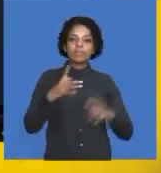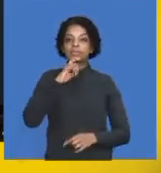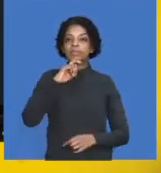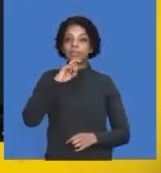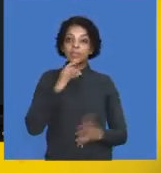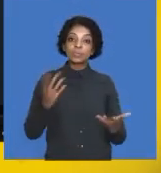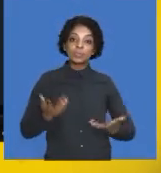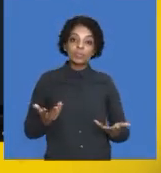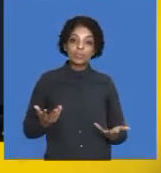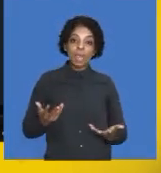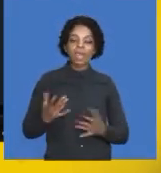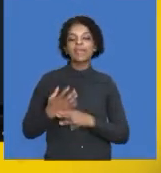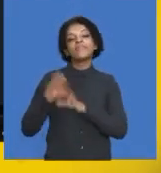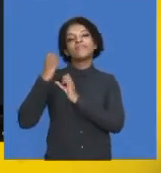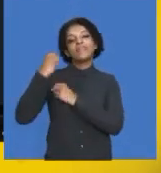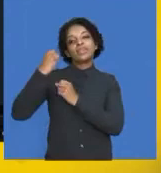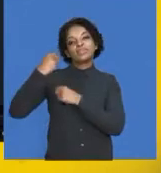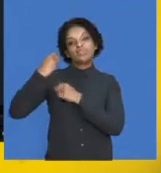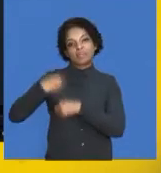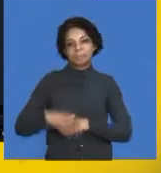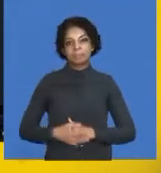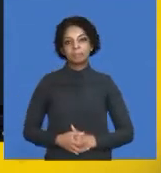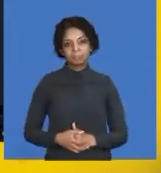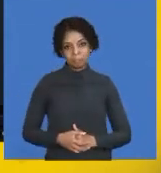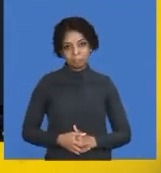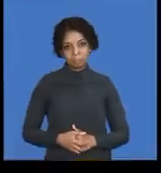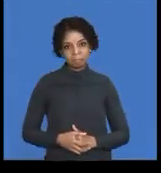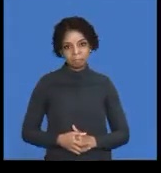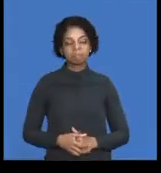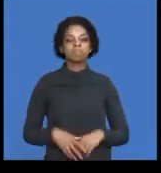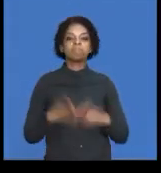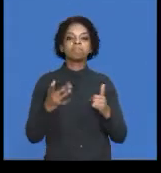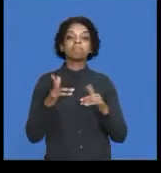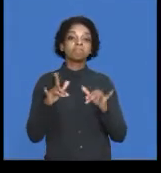the factory. Okay. Let's move on.